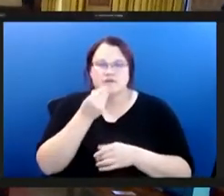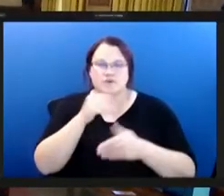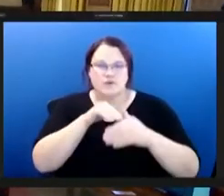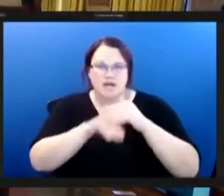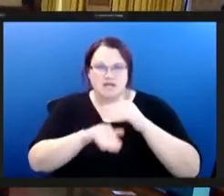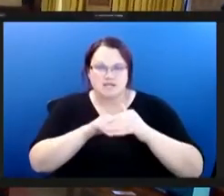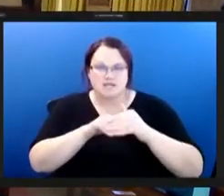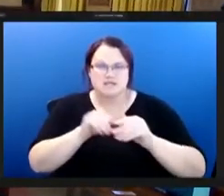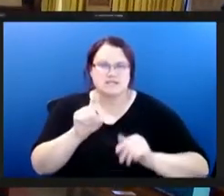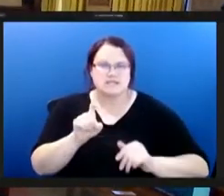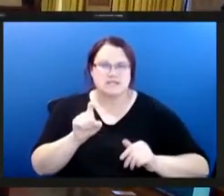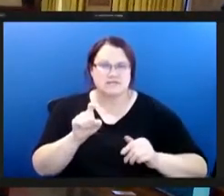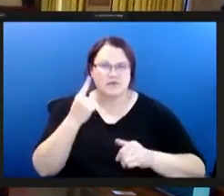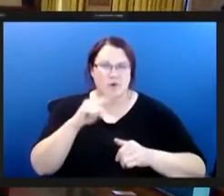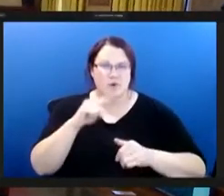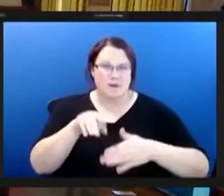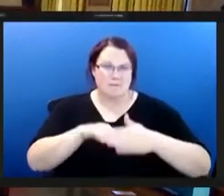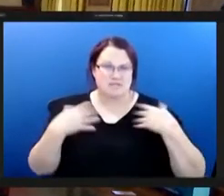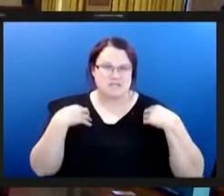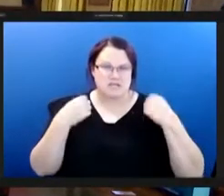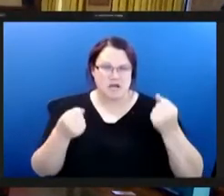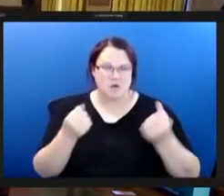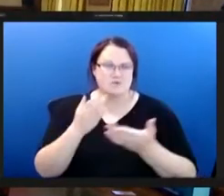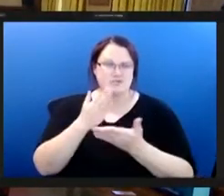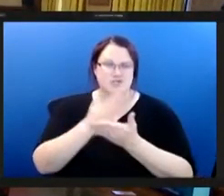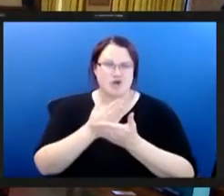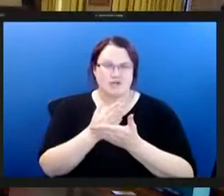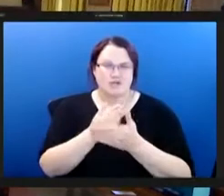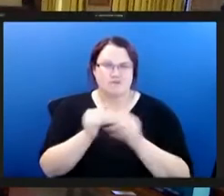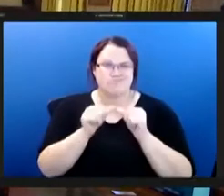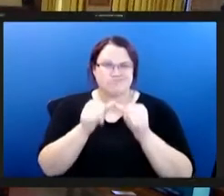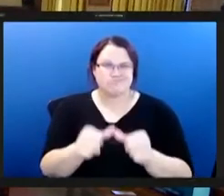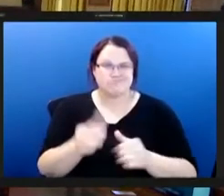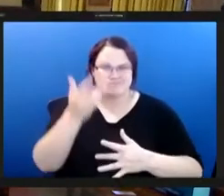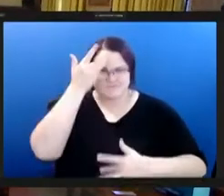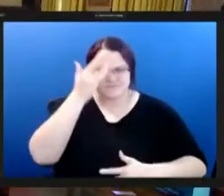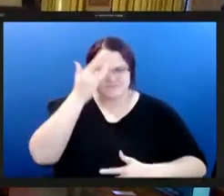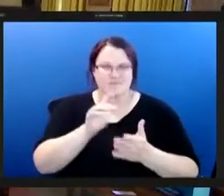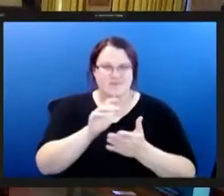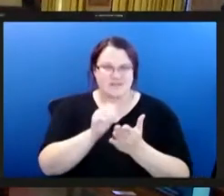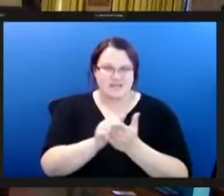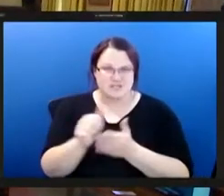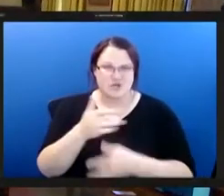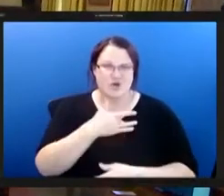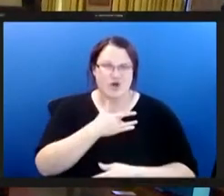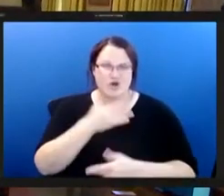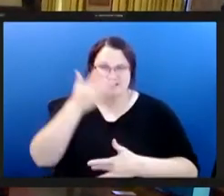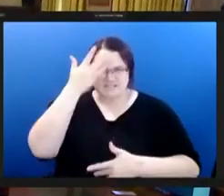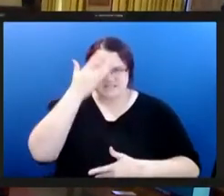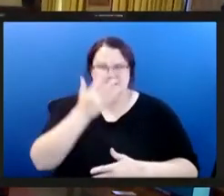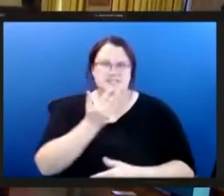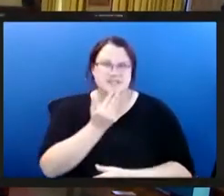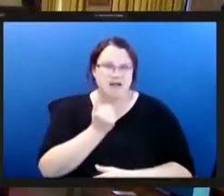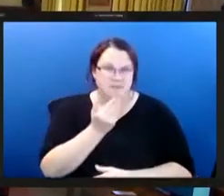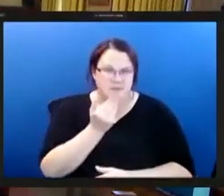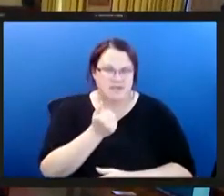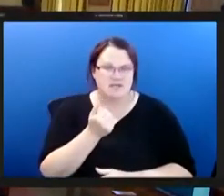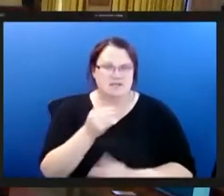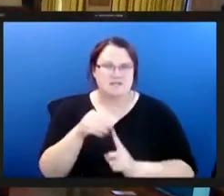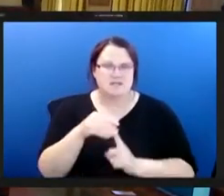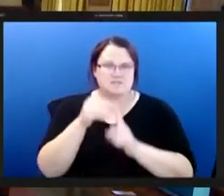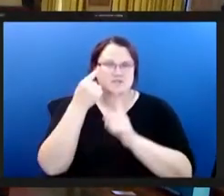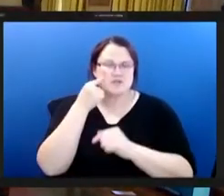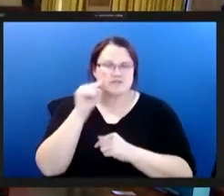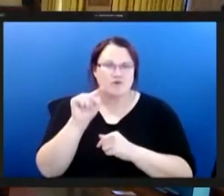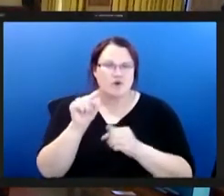helping to prevent a host of acute and chronic diseases such as cancer heart disease diabetes especially for historically marginalized